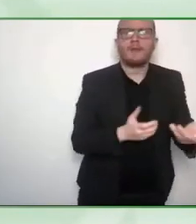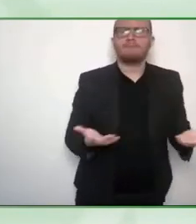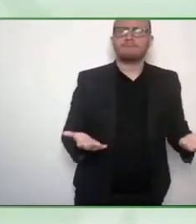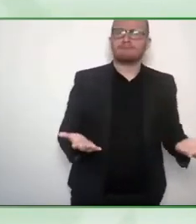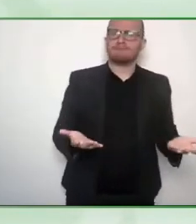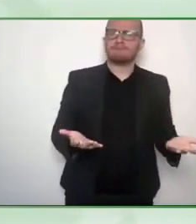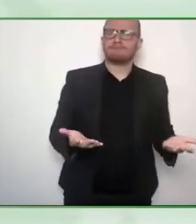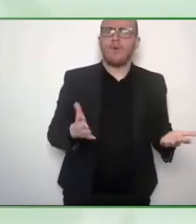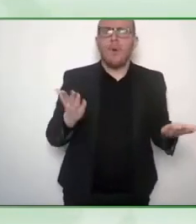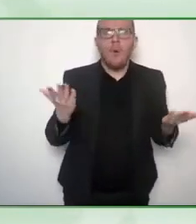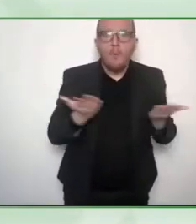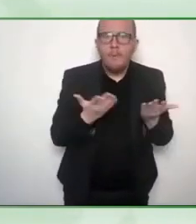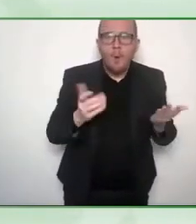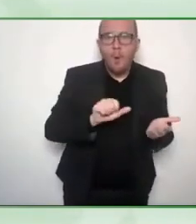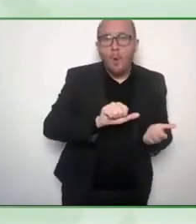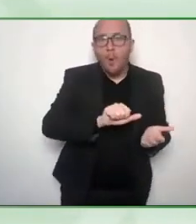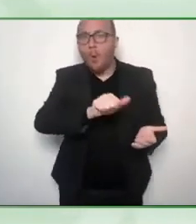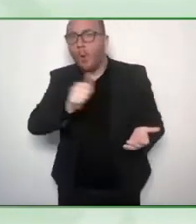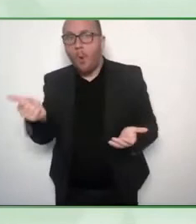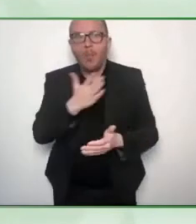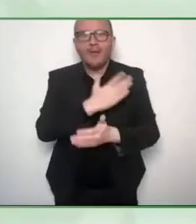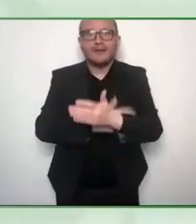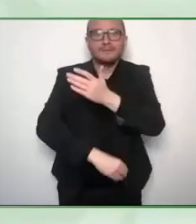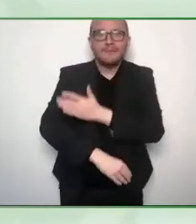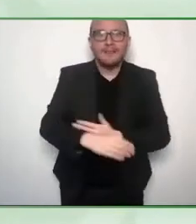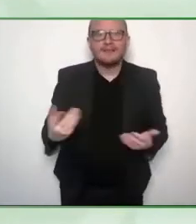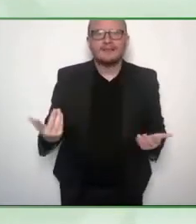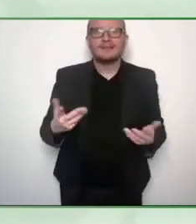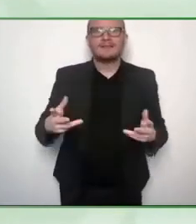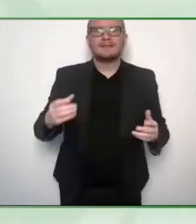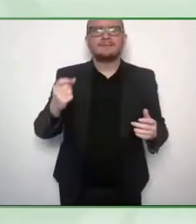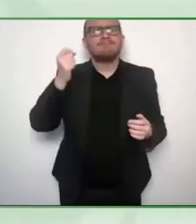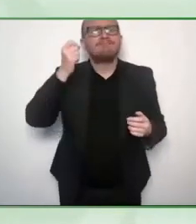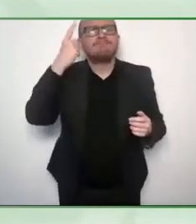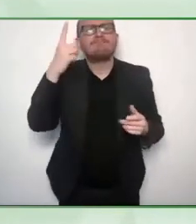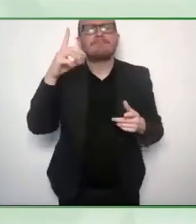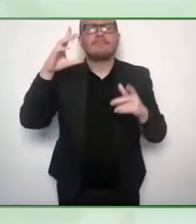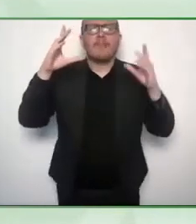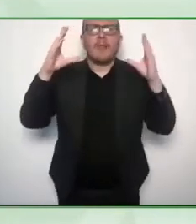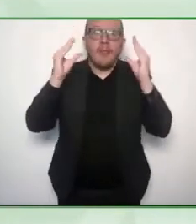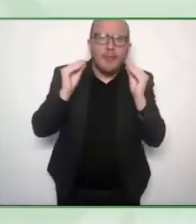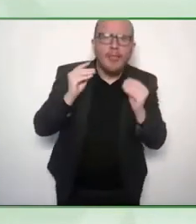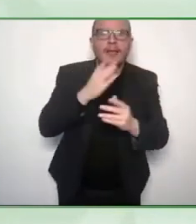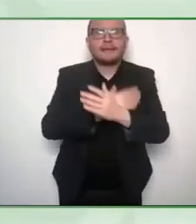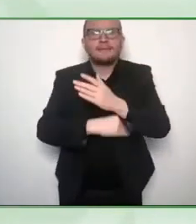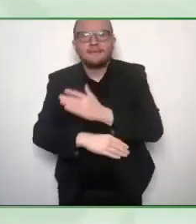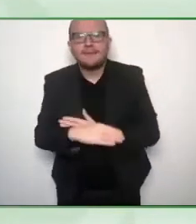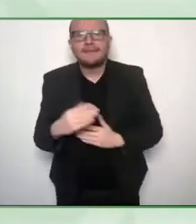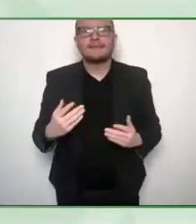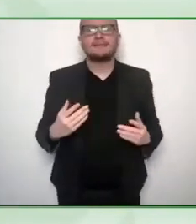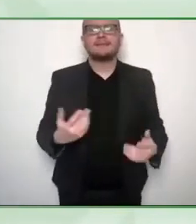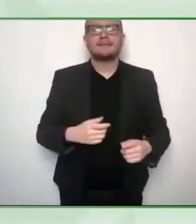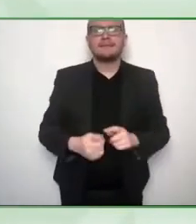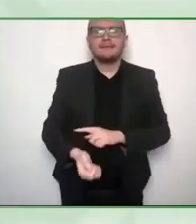or cognitive disabilities, psychosocial disabilities and if you look at the data